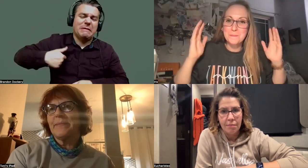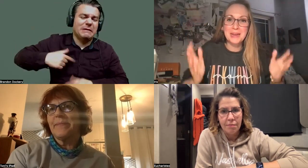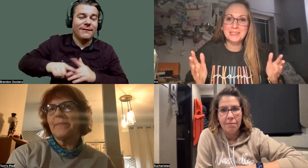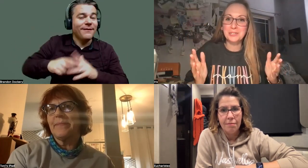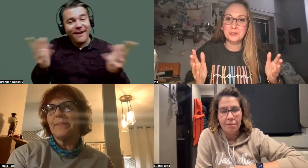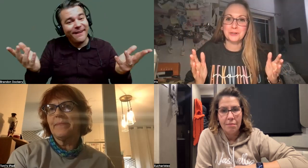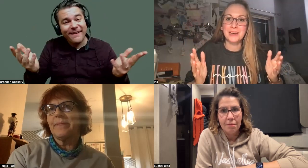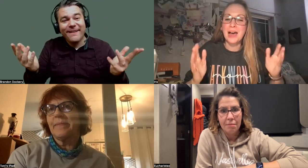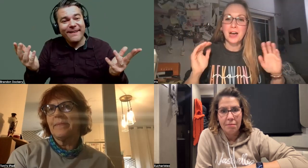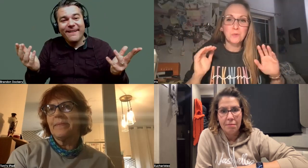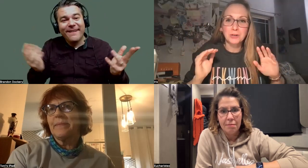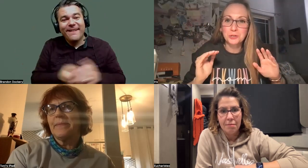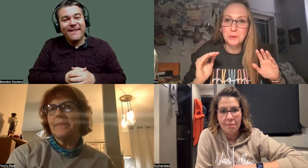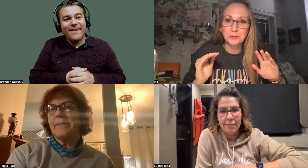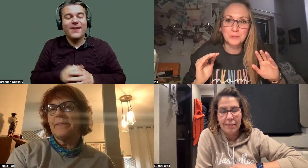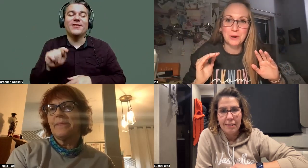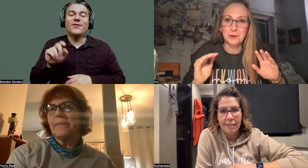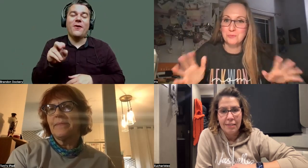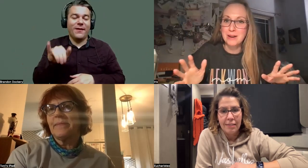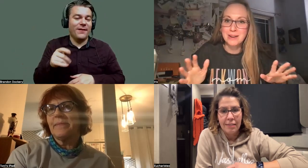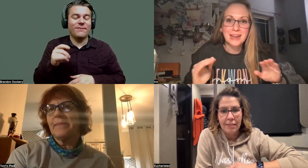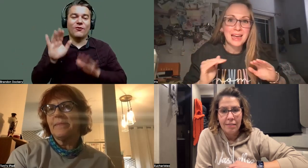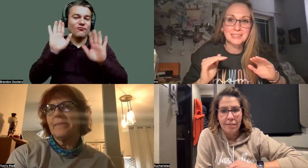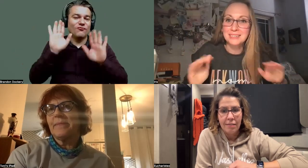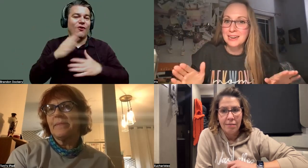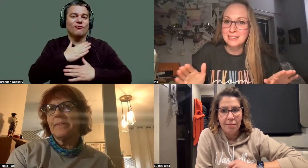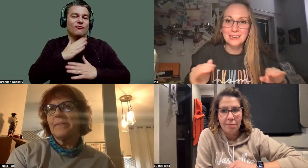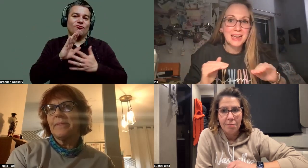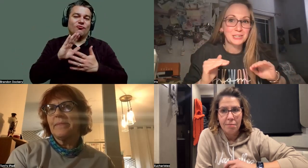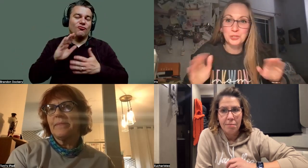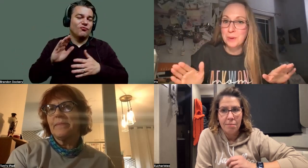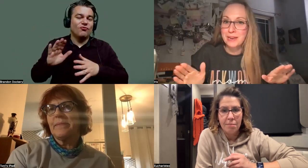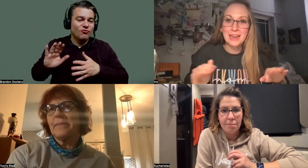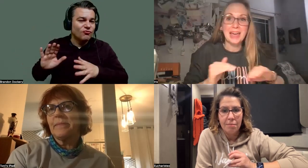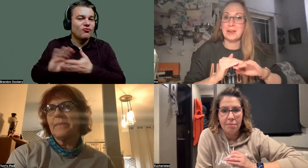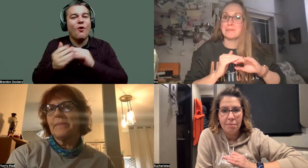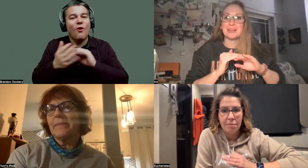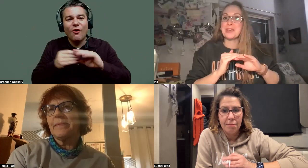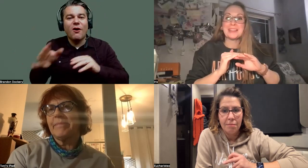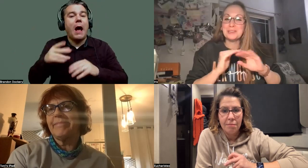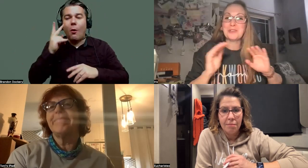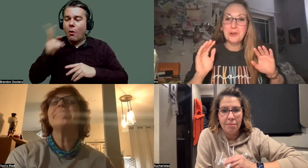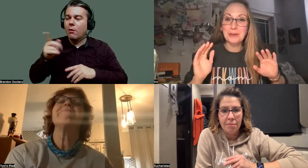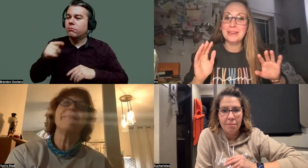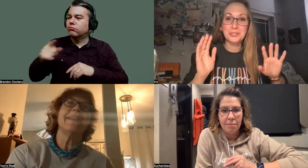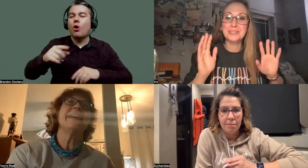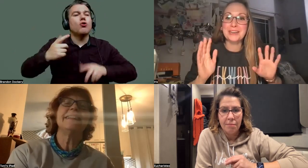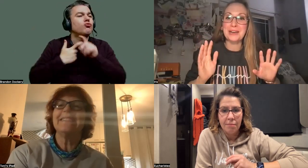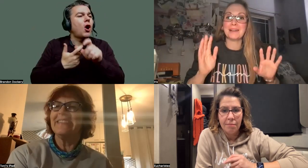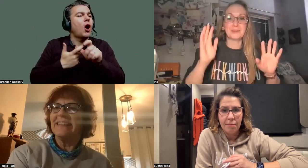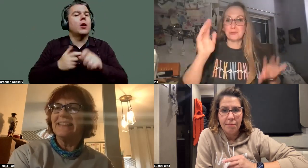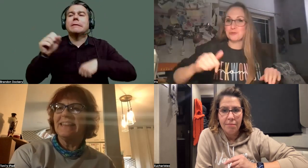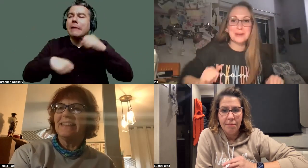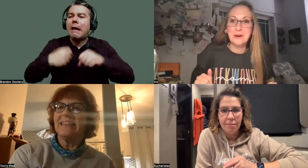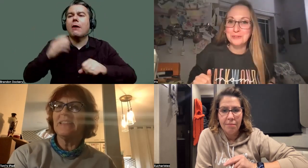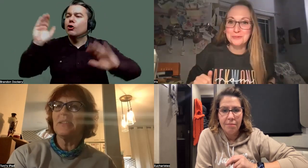this amazing journey. I watch her post about her running and cycling and swimming. And I'm like, that is like, she's